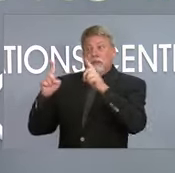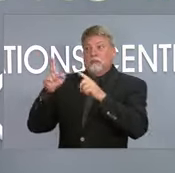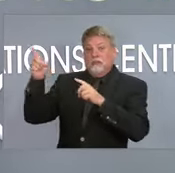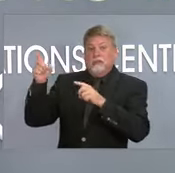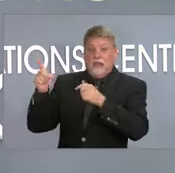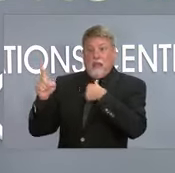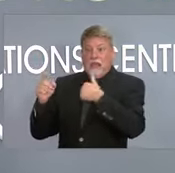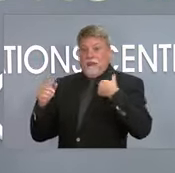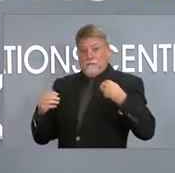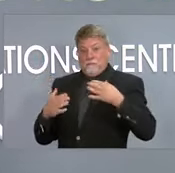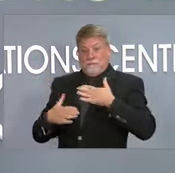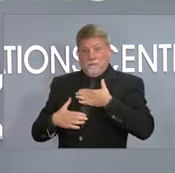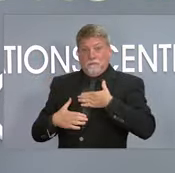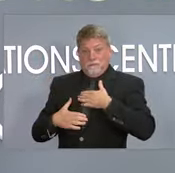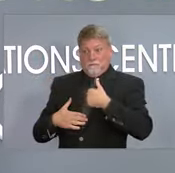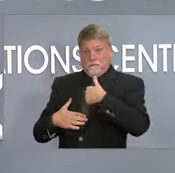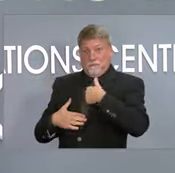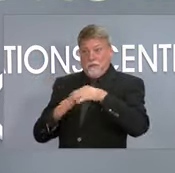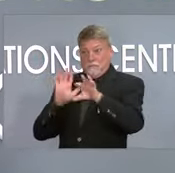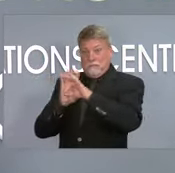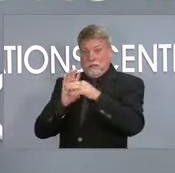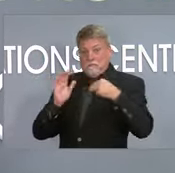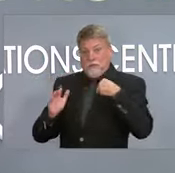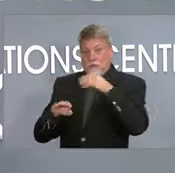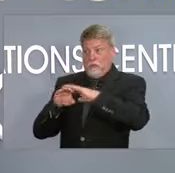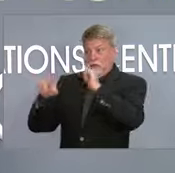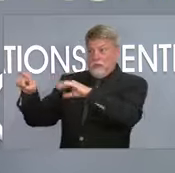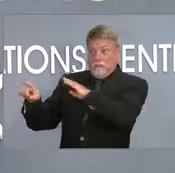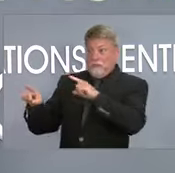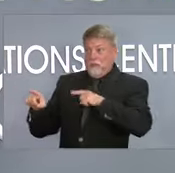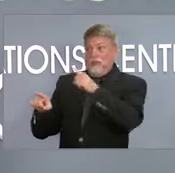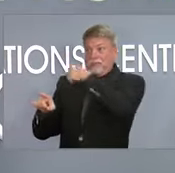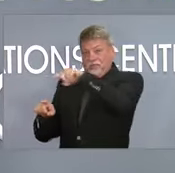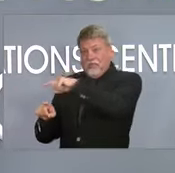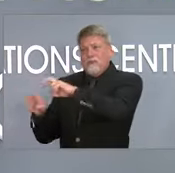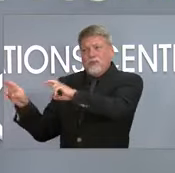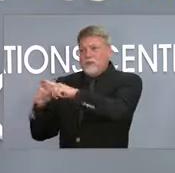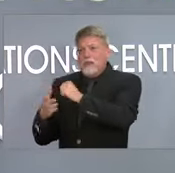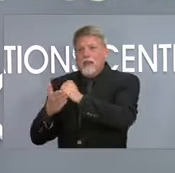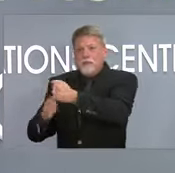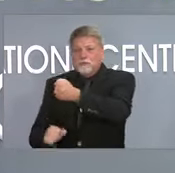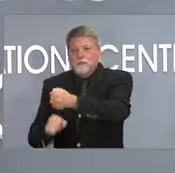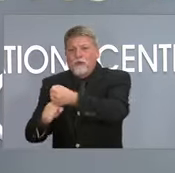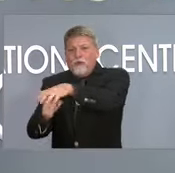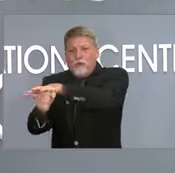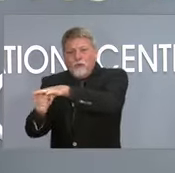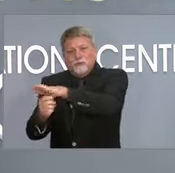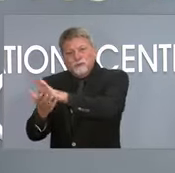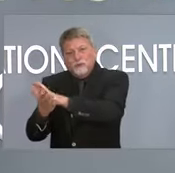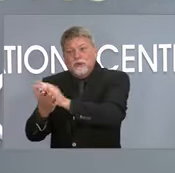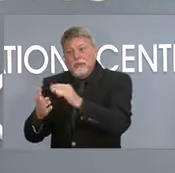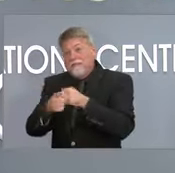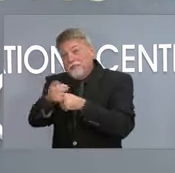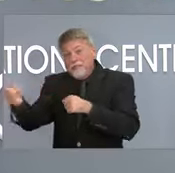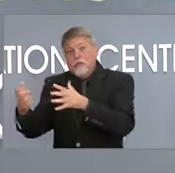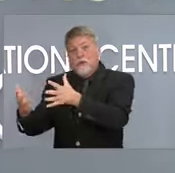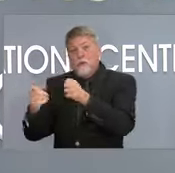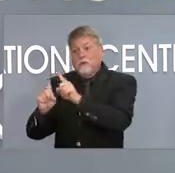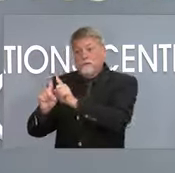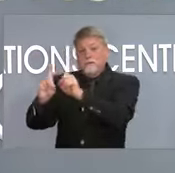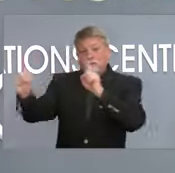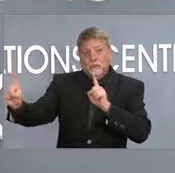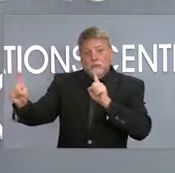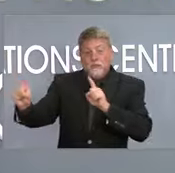appointed members to that board are ready to work with schools on virtual options. But as I say, we we really believe that